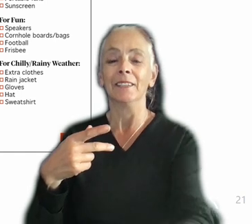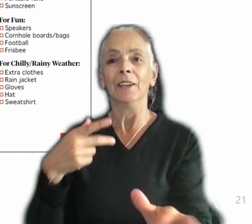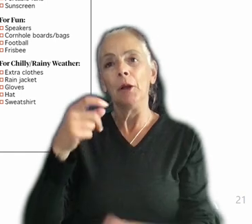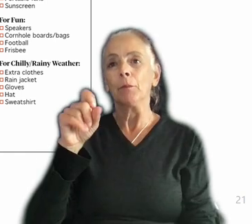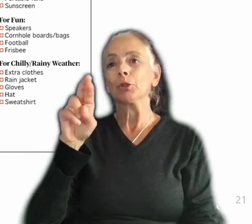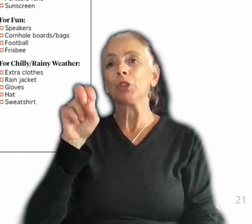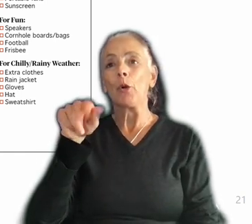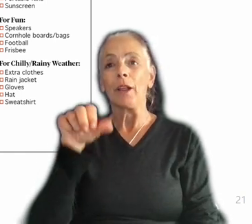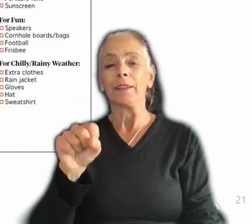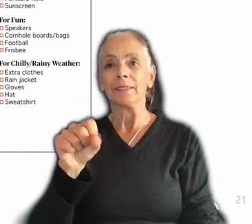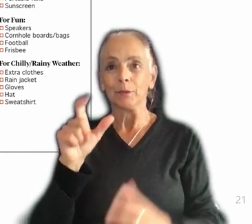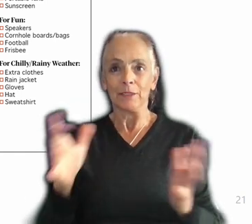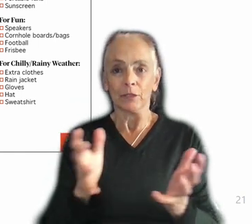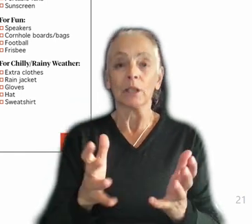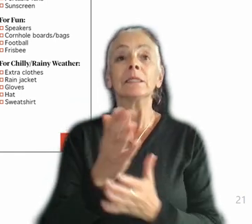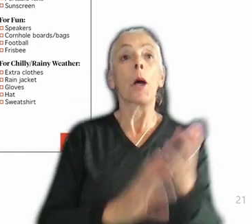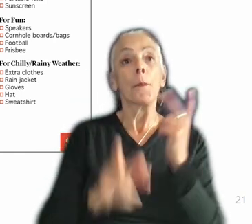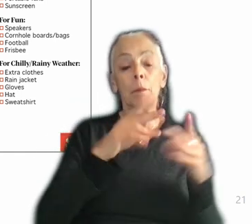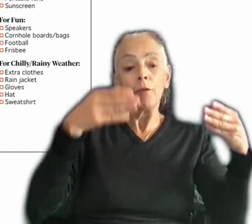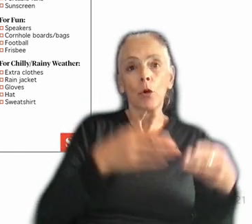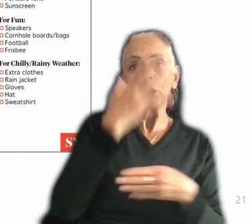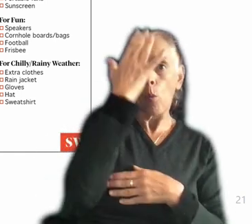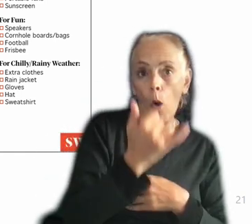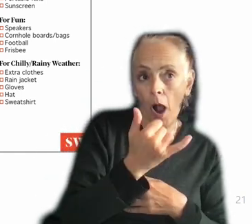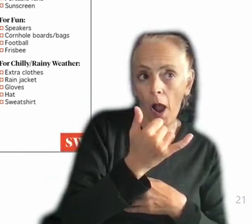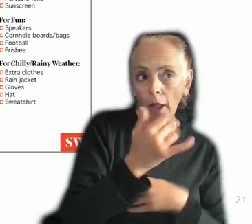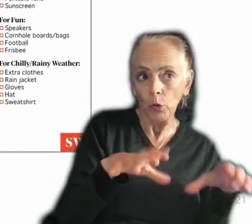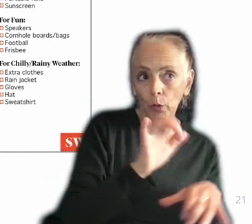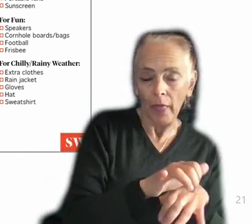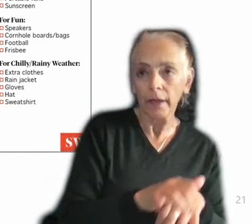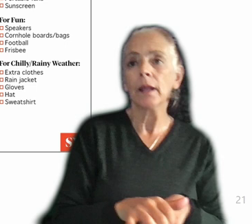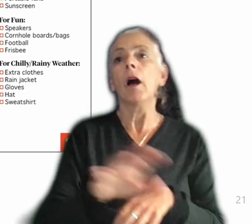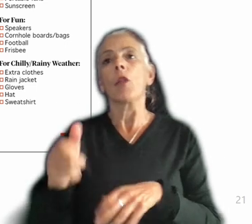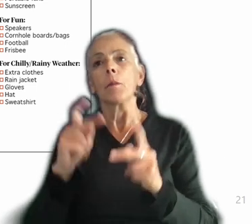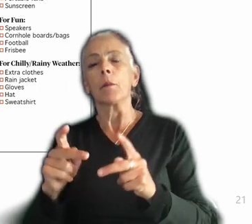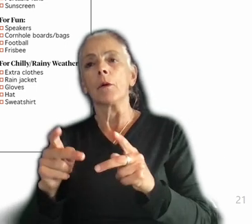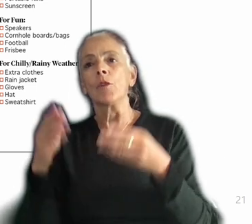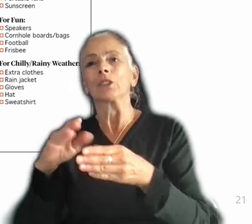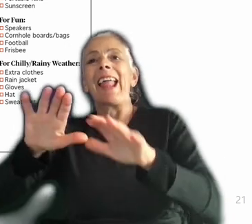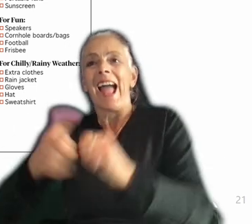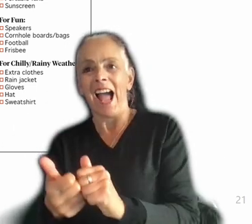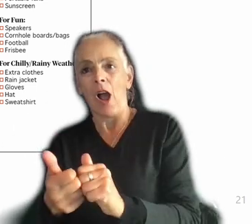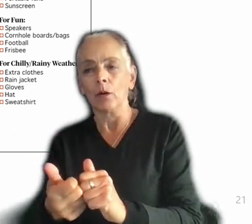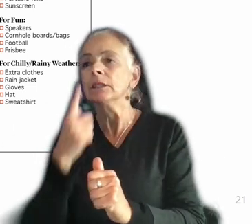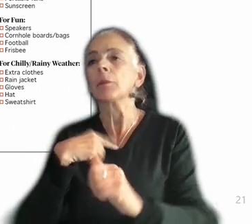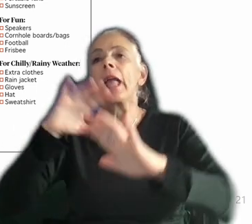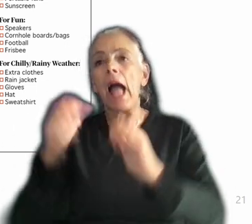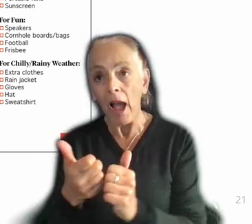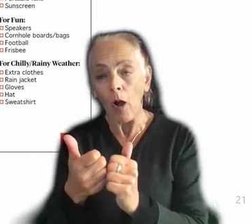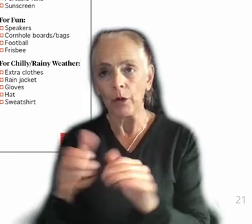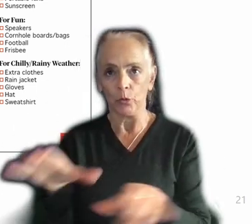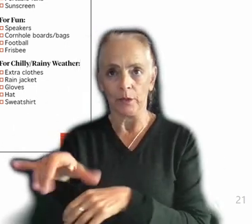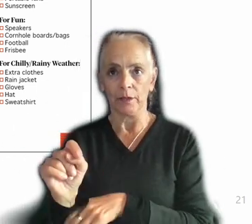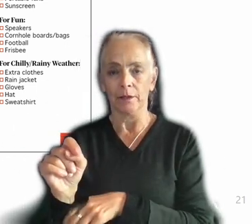people who are focused on why. Why am I doing it this way? Another is people who are focused on how. Just tell me how I'm doing it. I'll be honest and say I think most URs